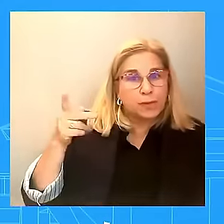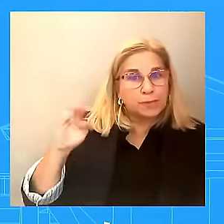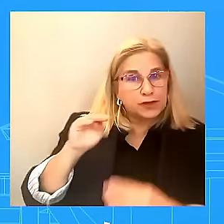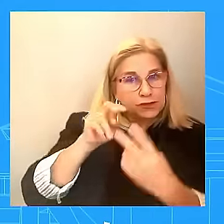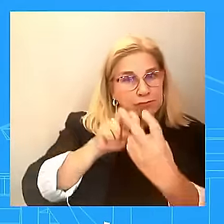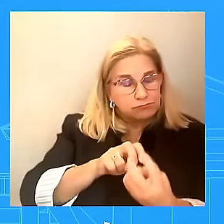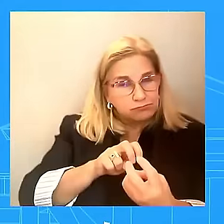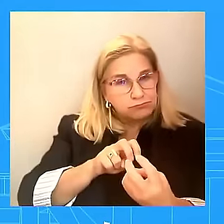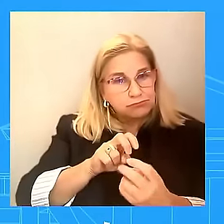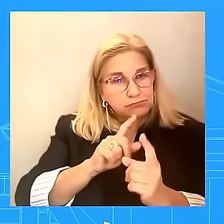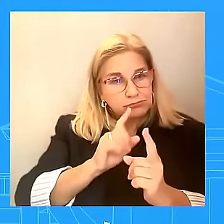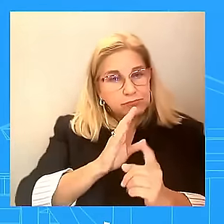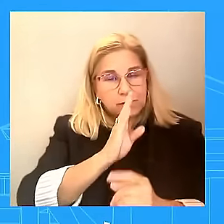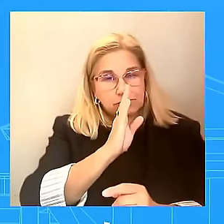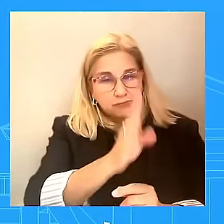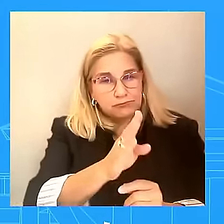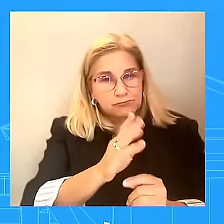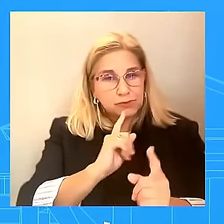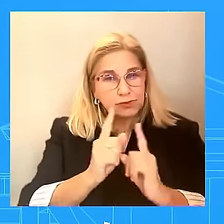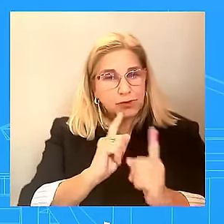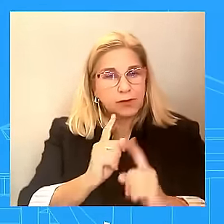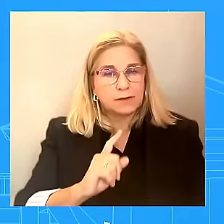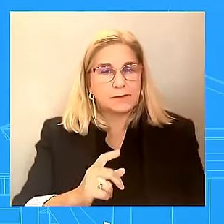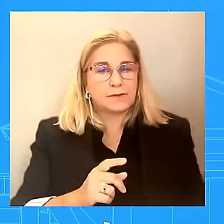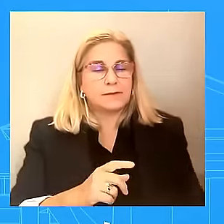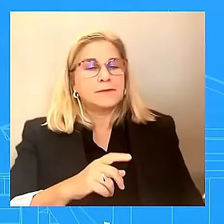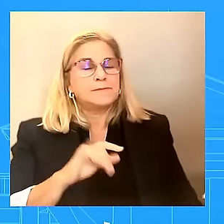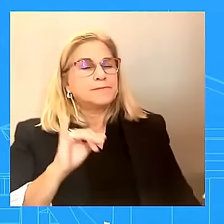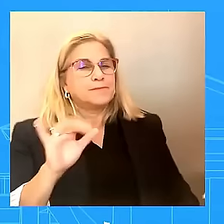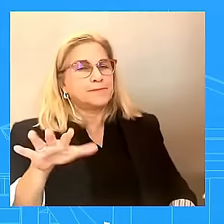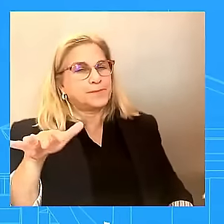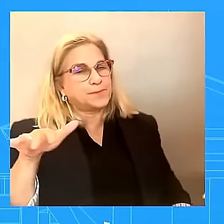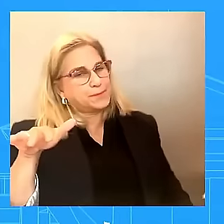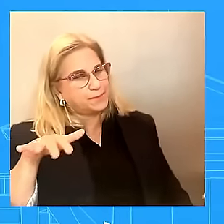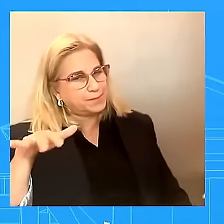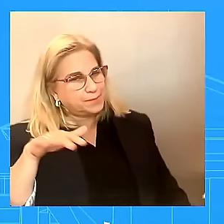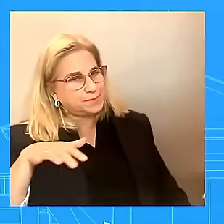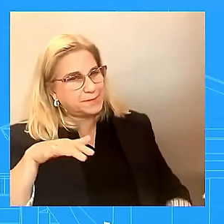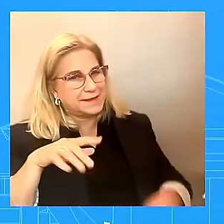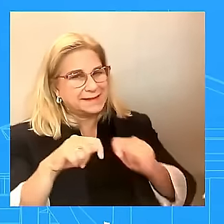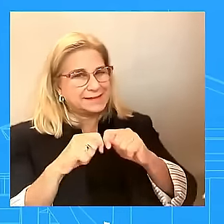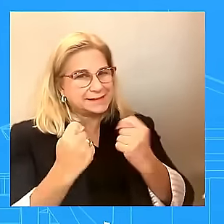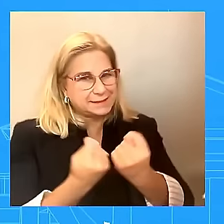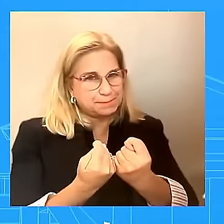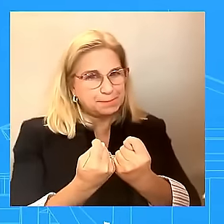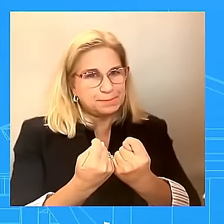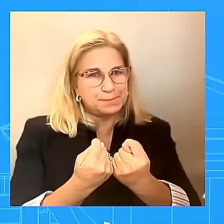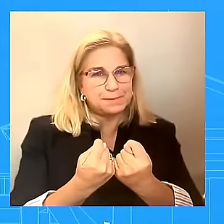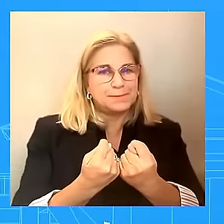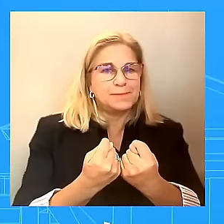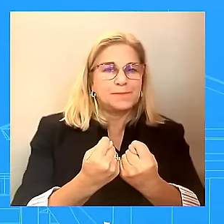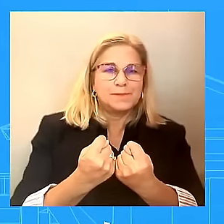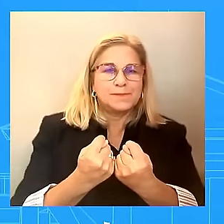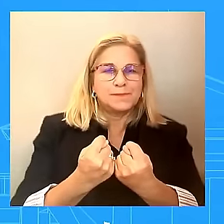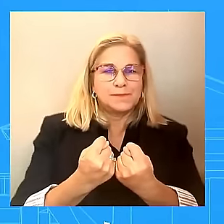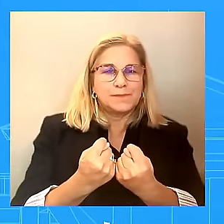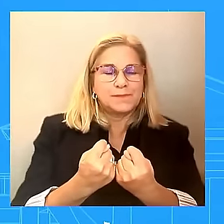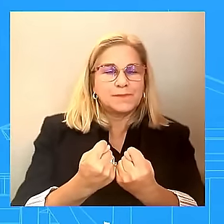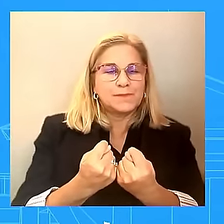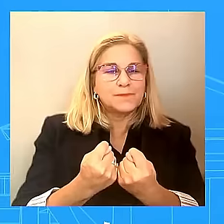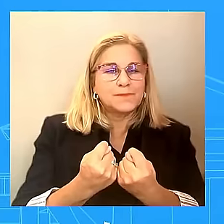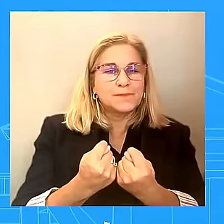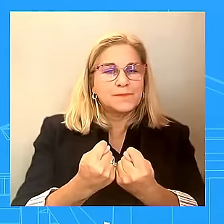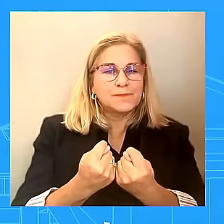today. And so that is something that will continue to be the case. But they have spoken multiple times